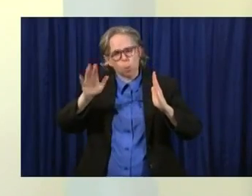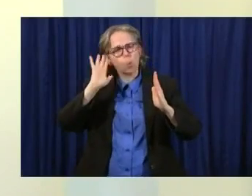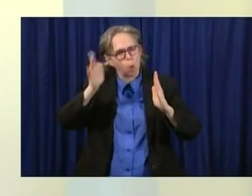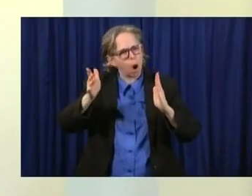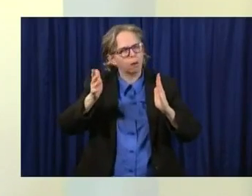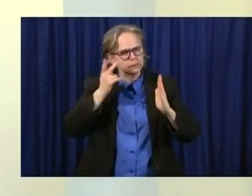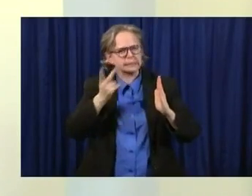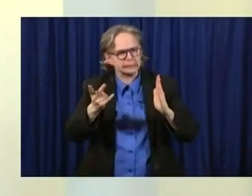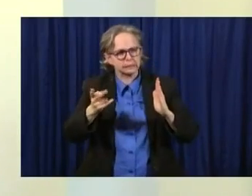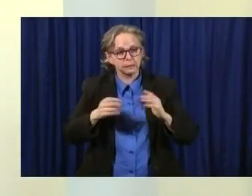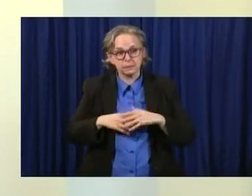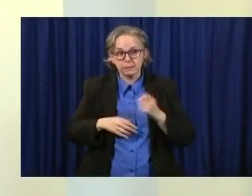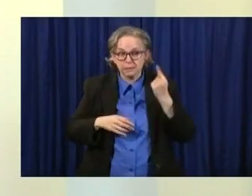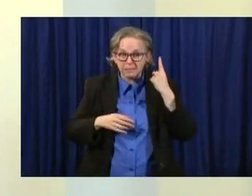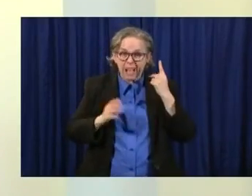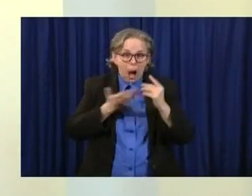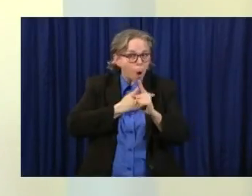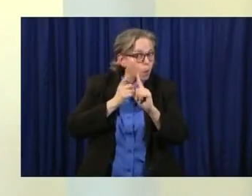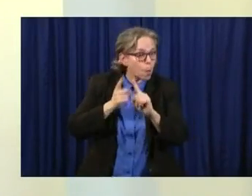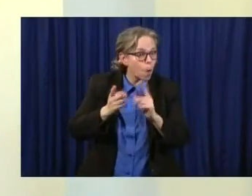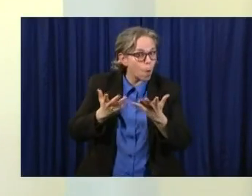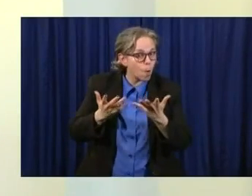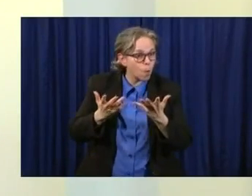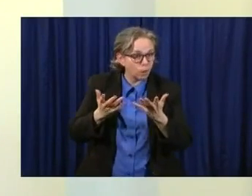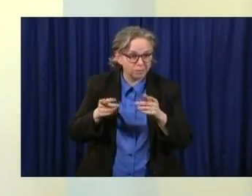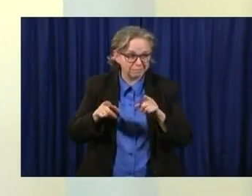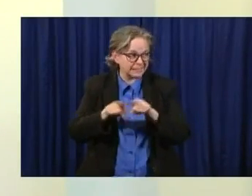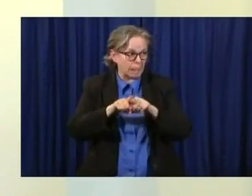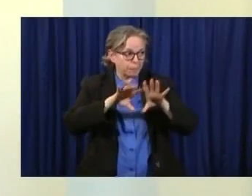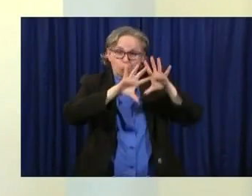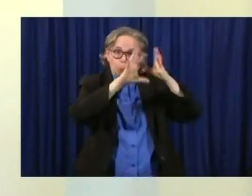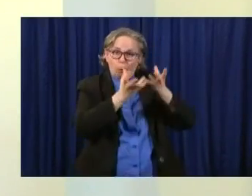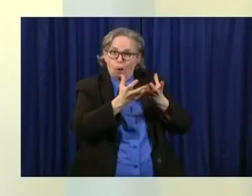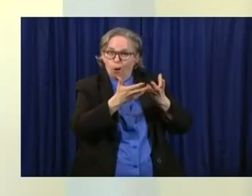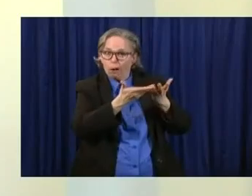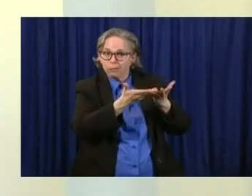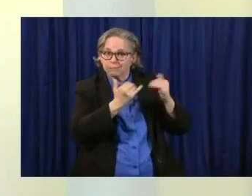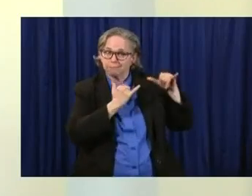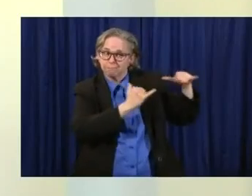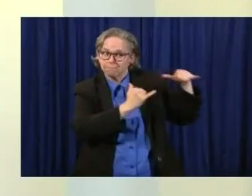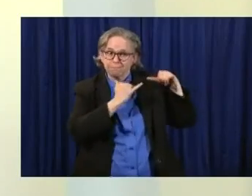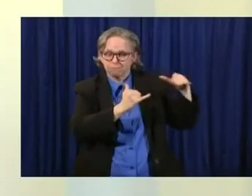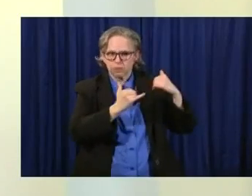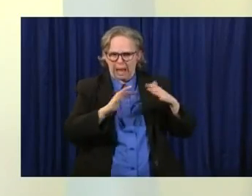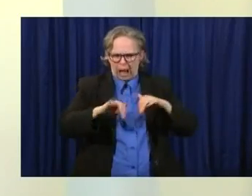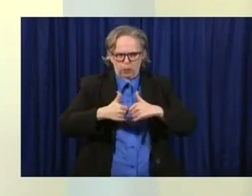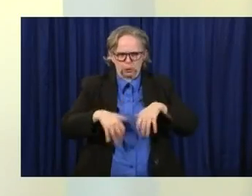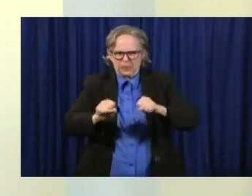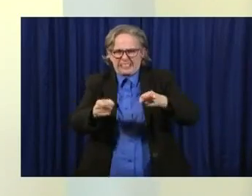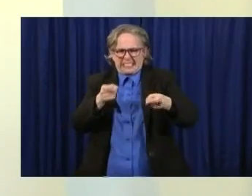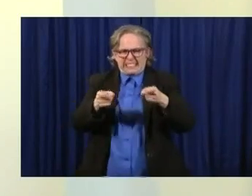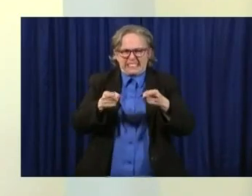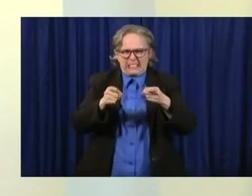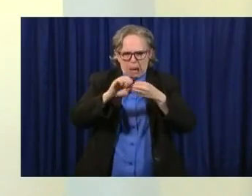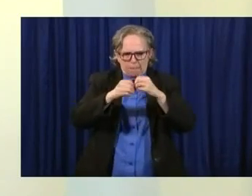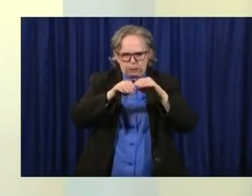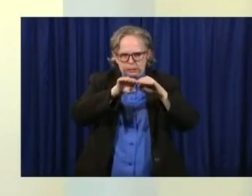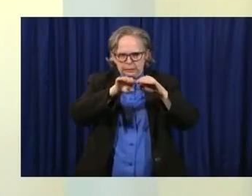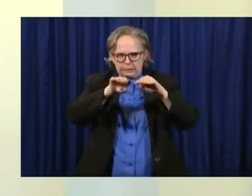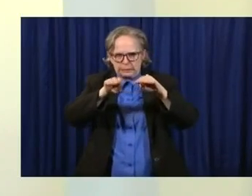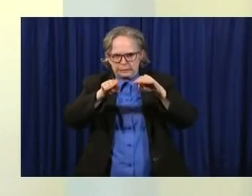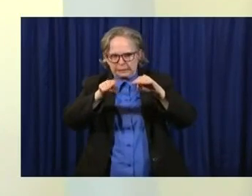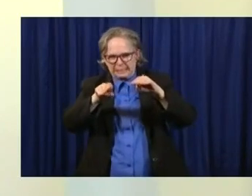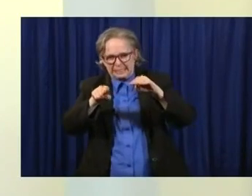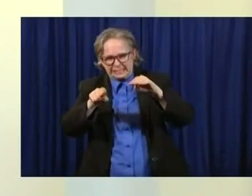is around the world, is to really try to manage the virus, really maximize how well we do in it,